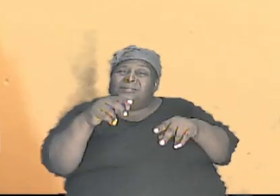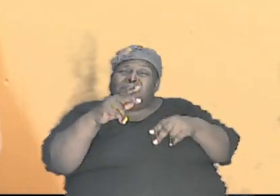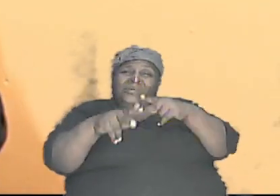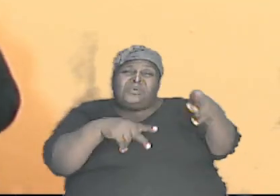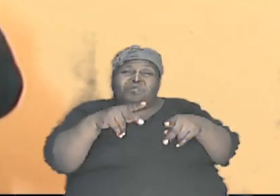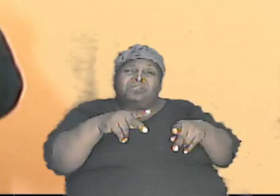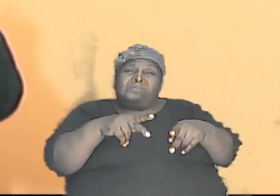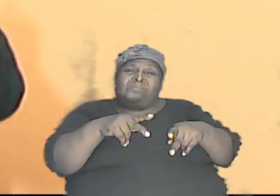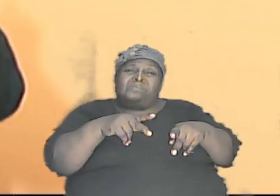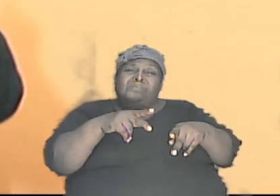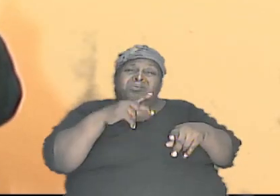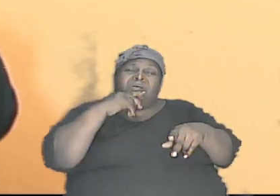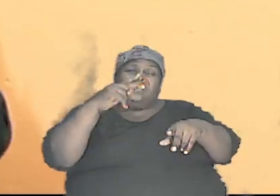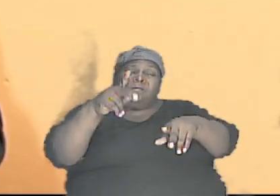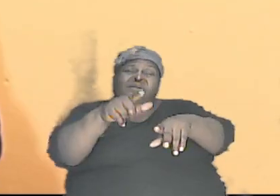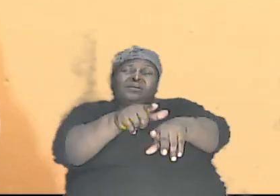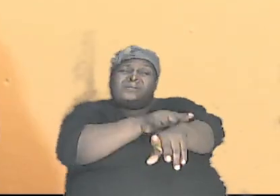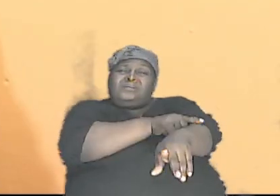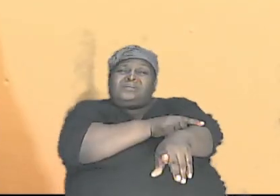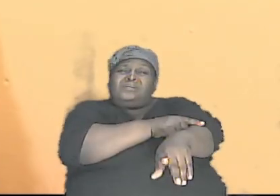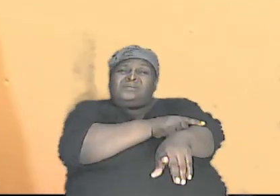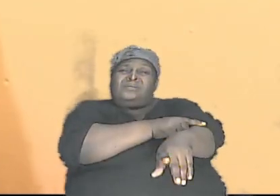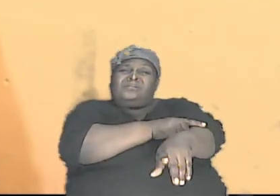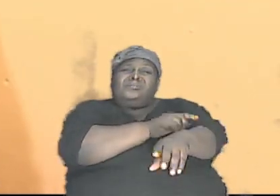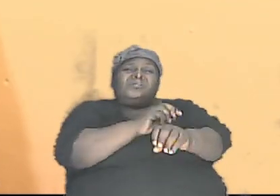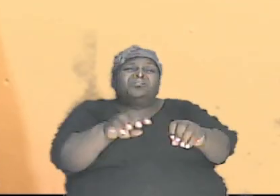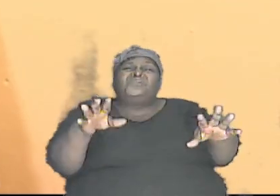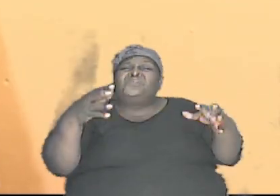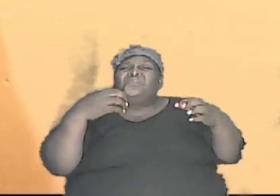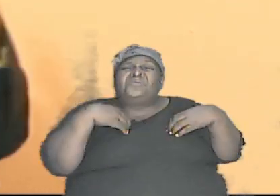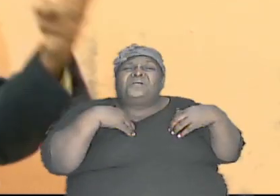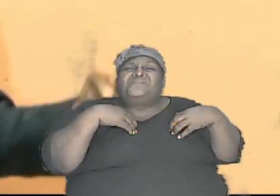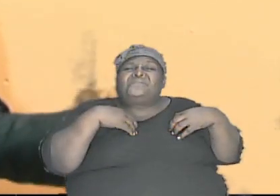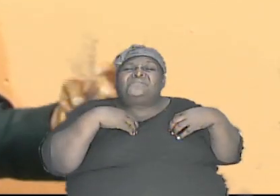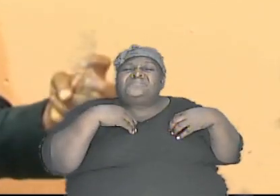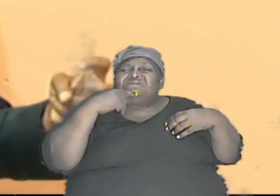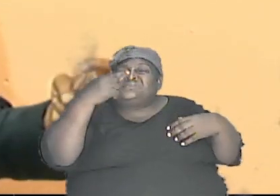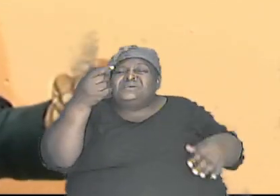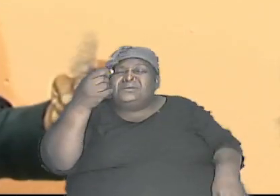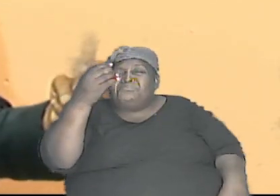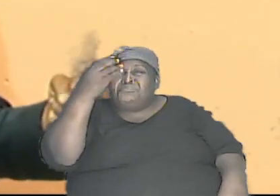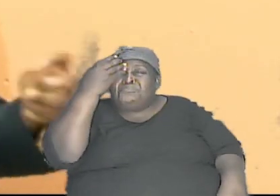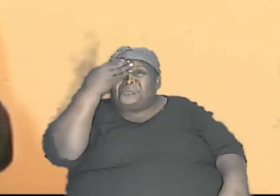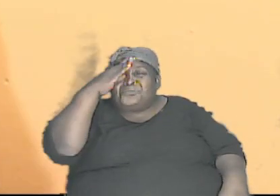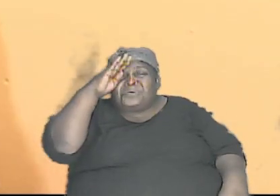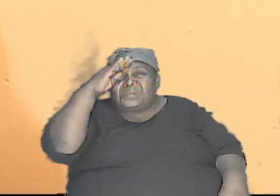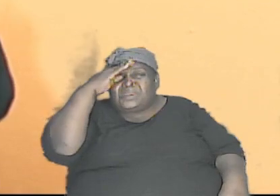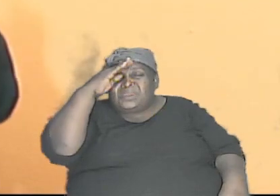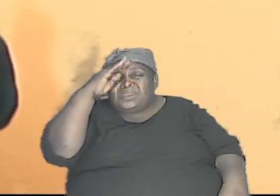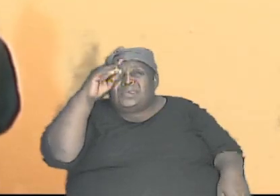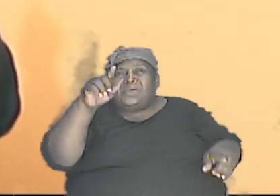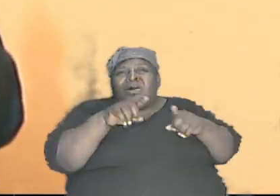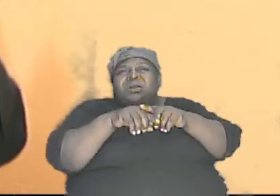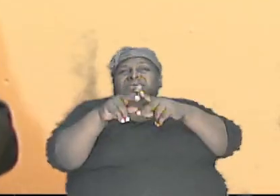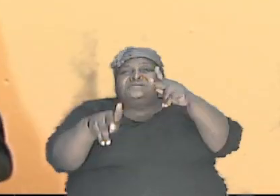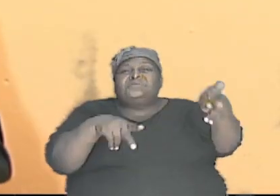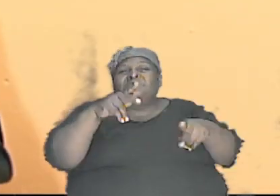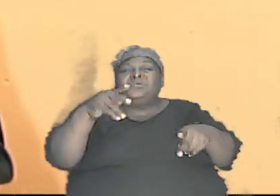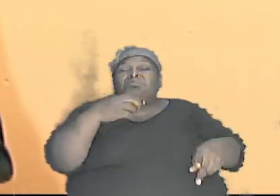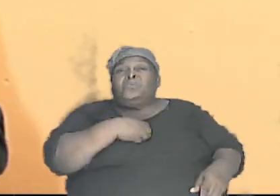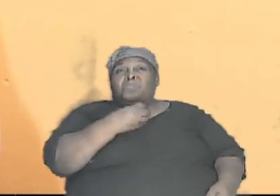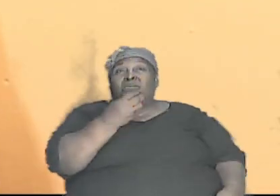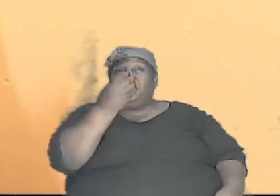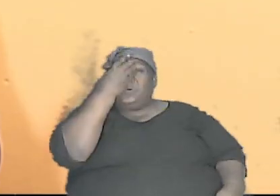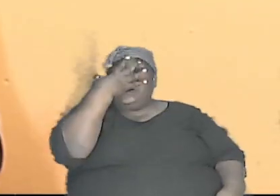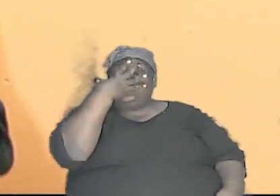were of color I say black in quotes didn't have the same mental capacity as folks who were supposedly white